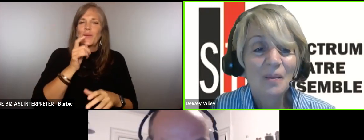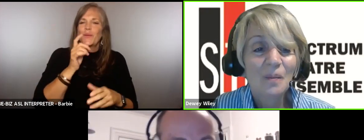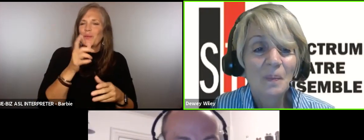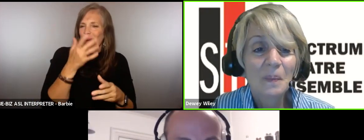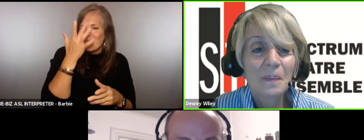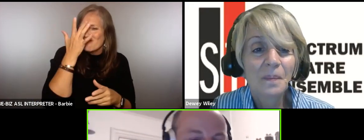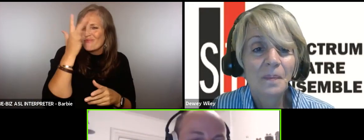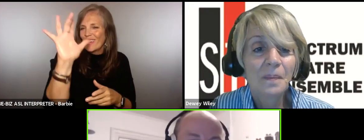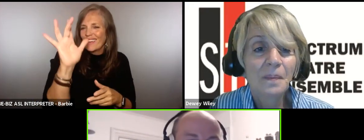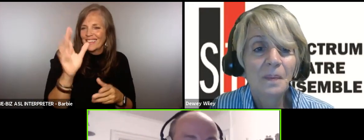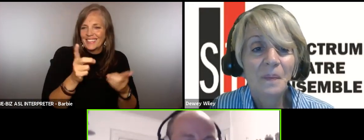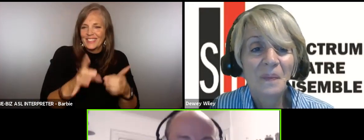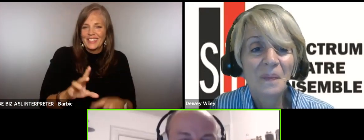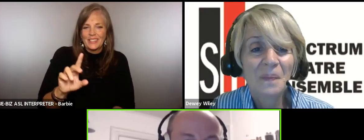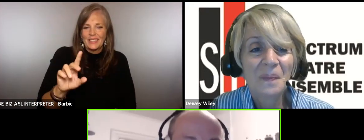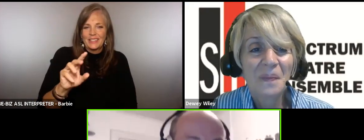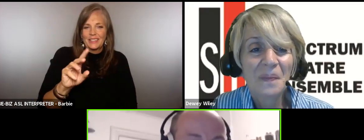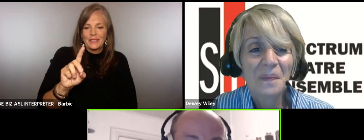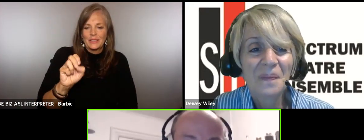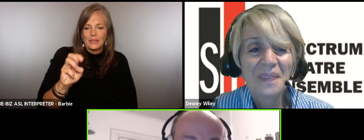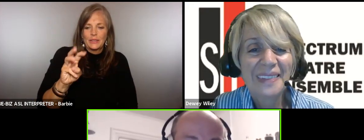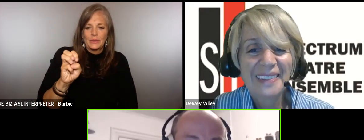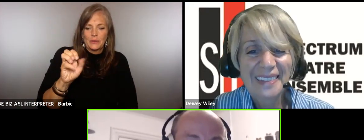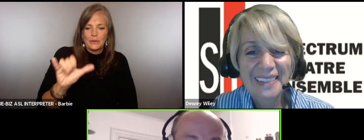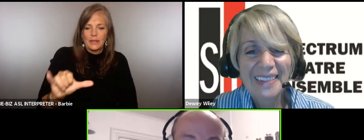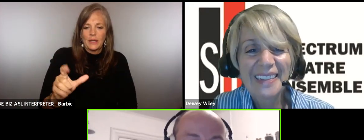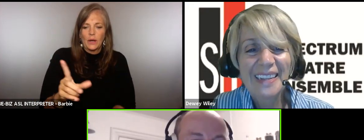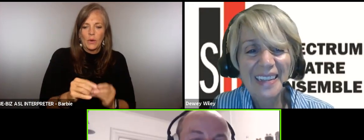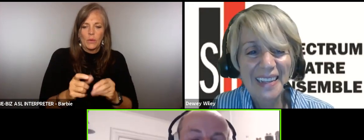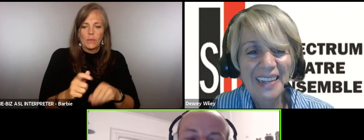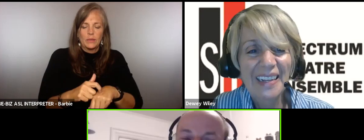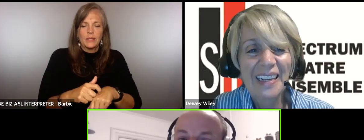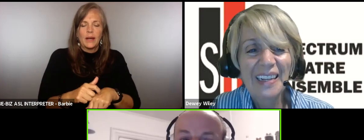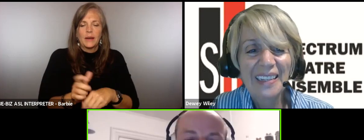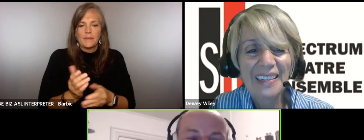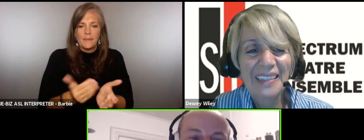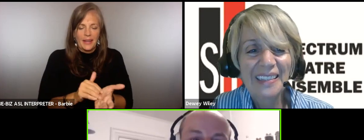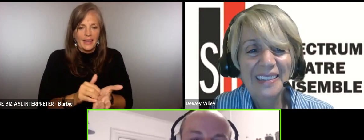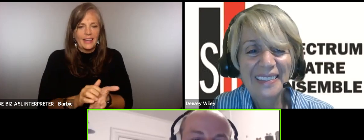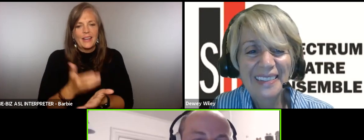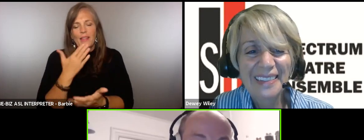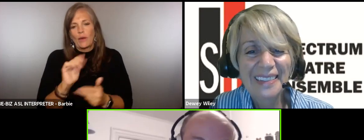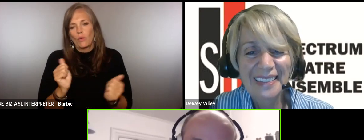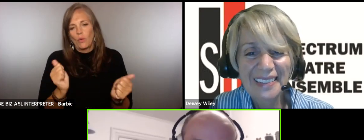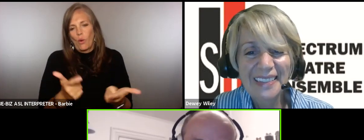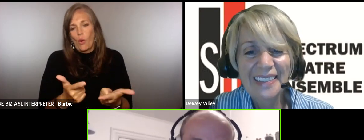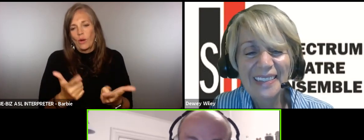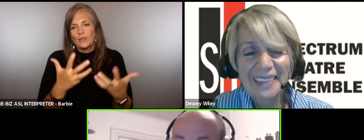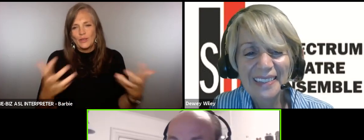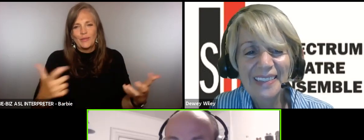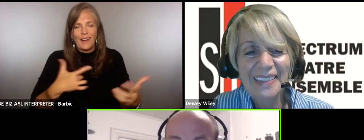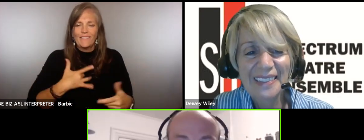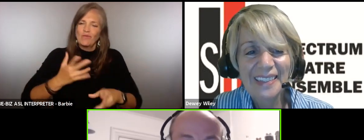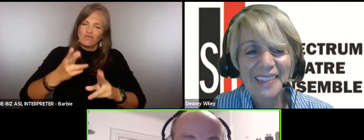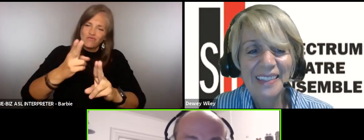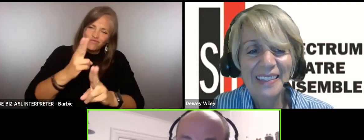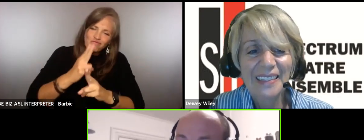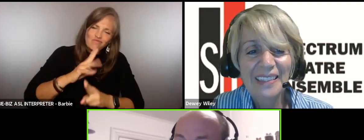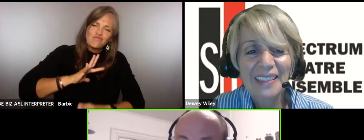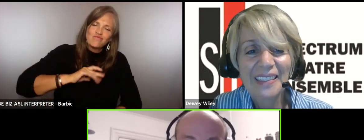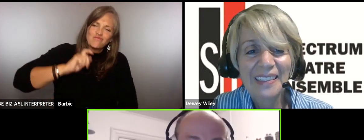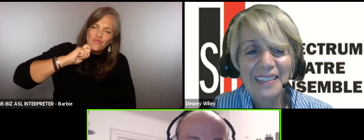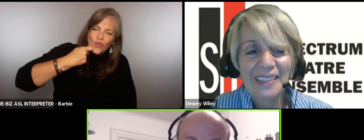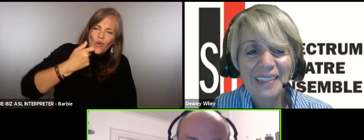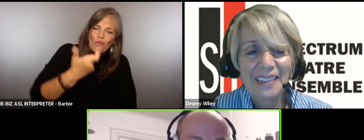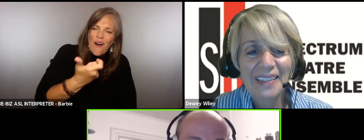just once again to the cast and crew I also say of age of belief you know guys thank you so much I was honored it was so cool to watch